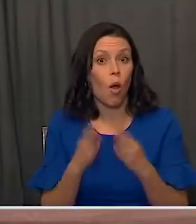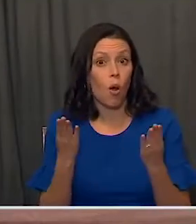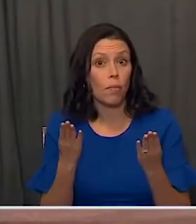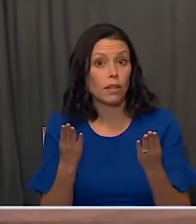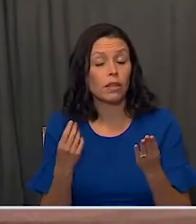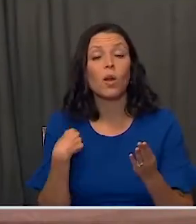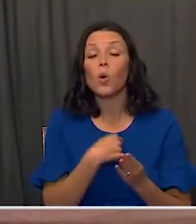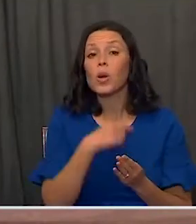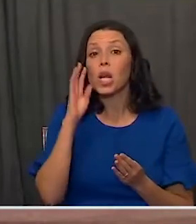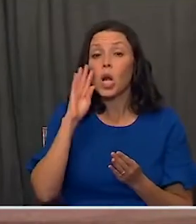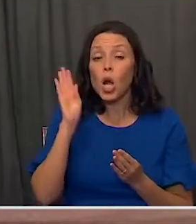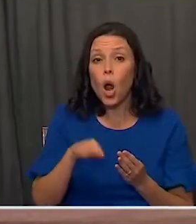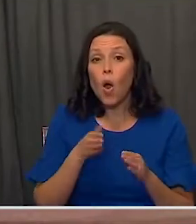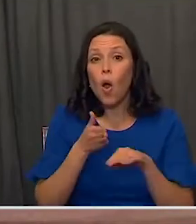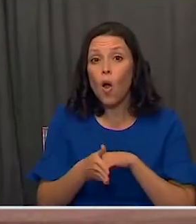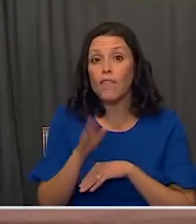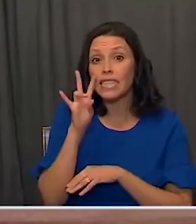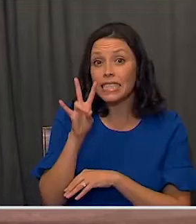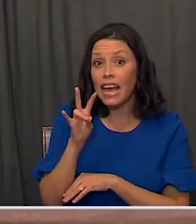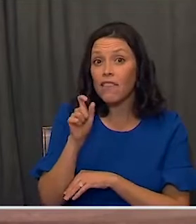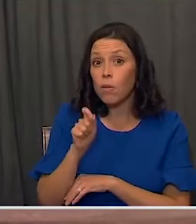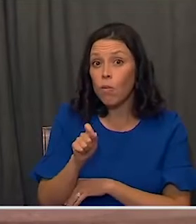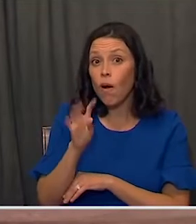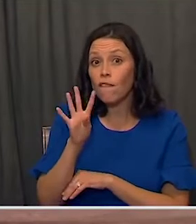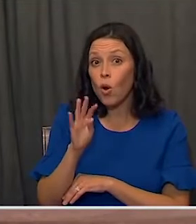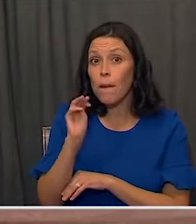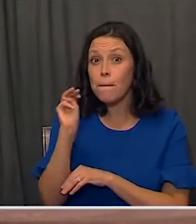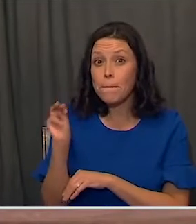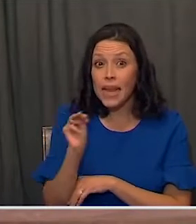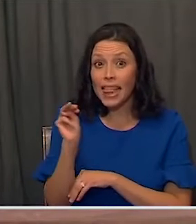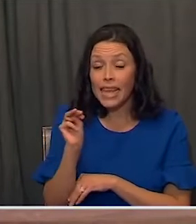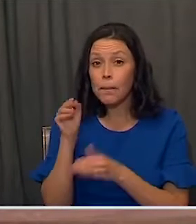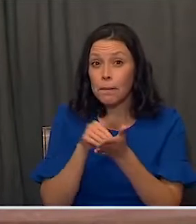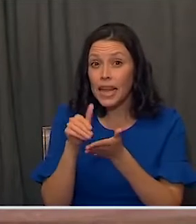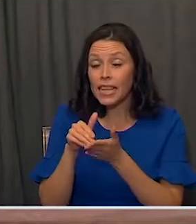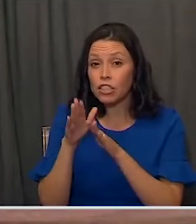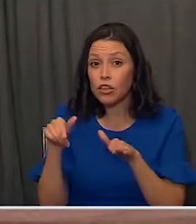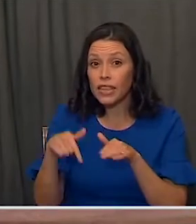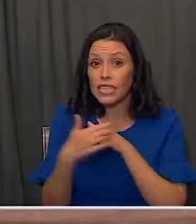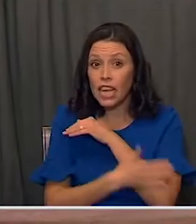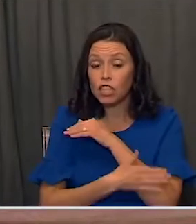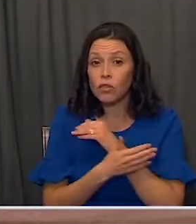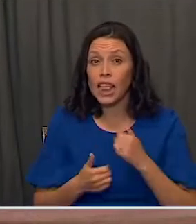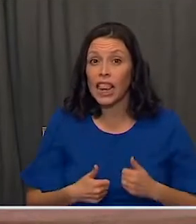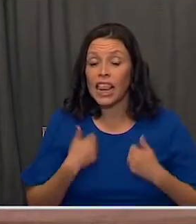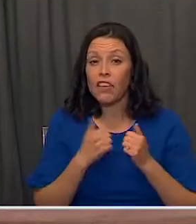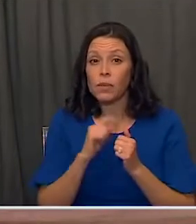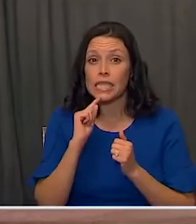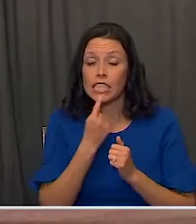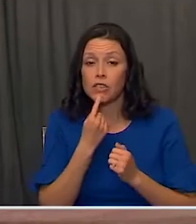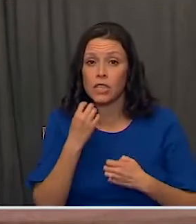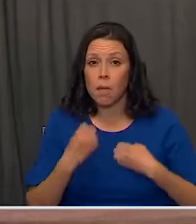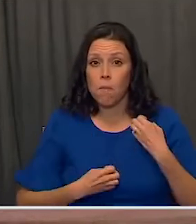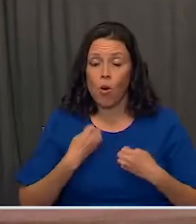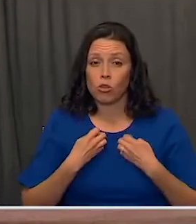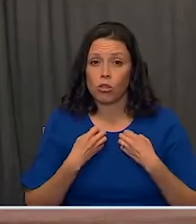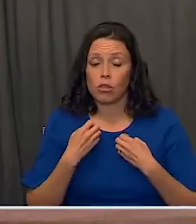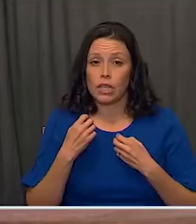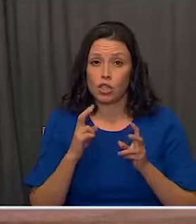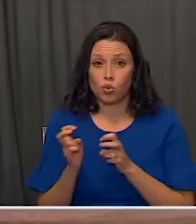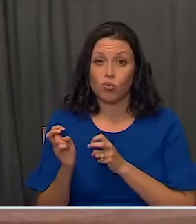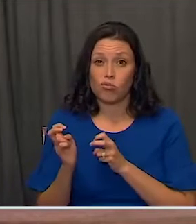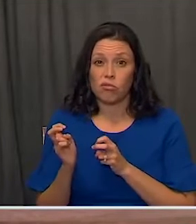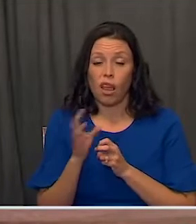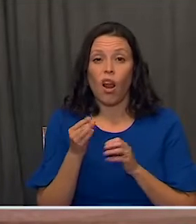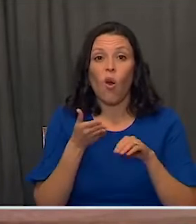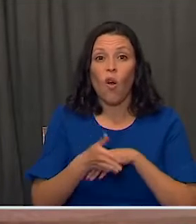We know that over 7.4 million children in this country live with serious emotional disturbances, and